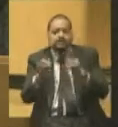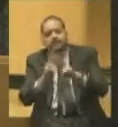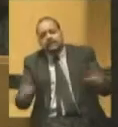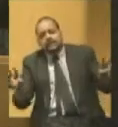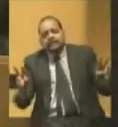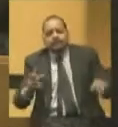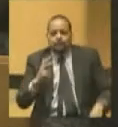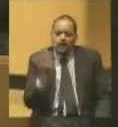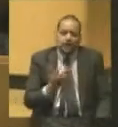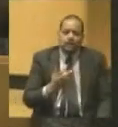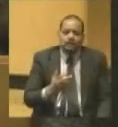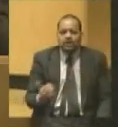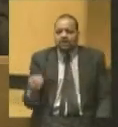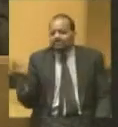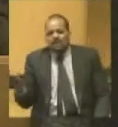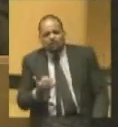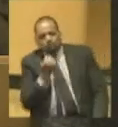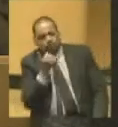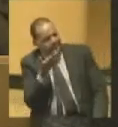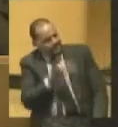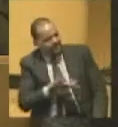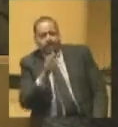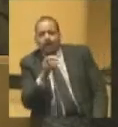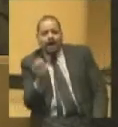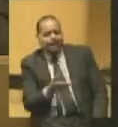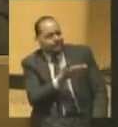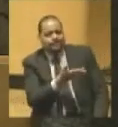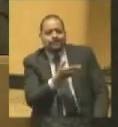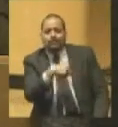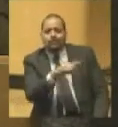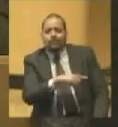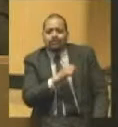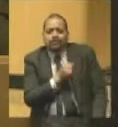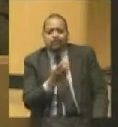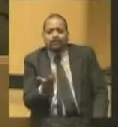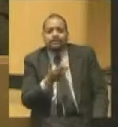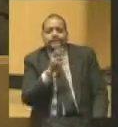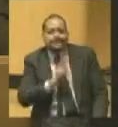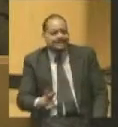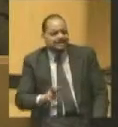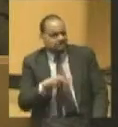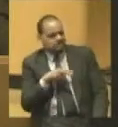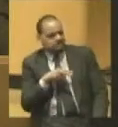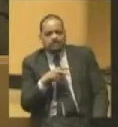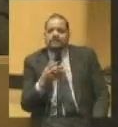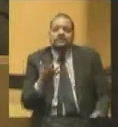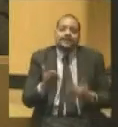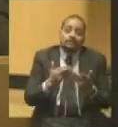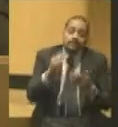peace. What is the matter with them out in Ohio? And that just shows you the danger of surrogate candidates.